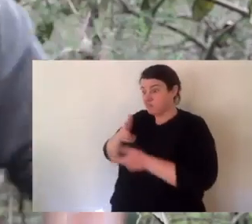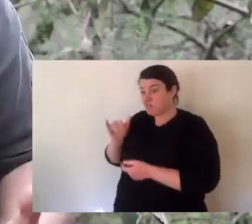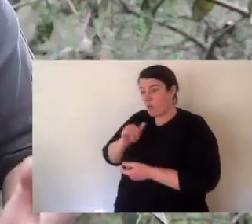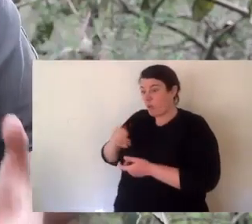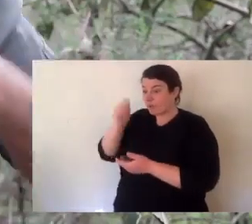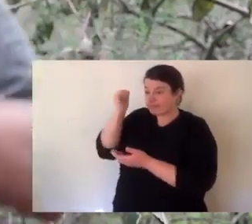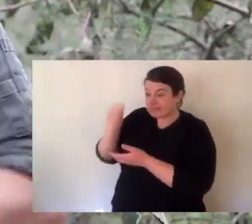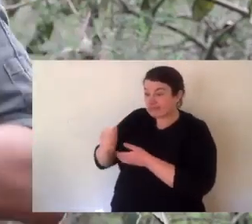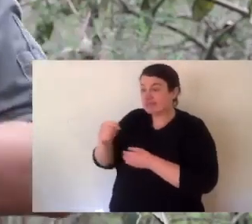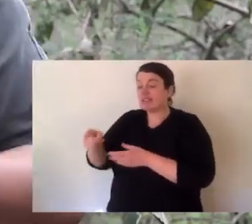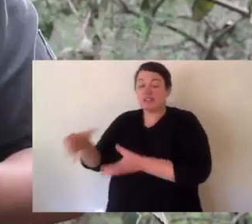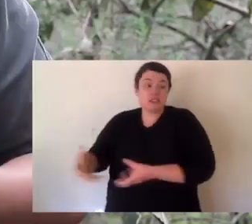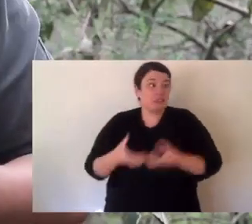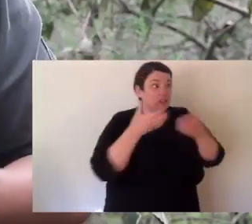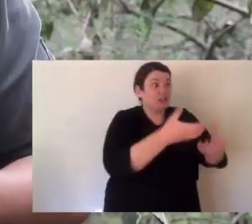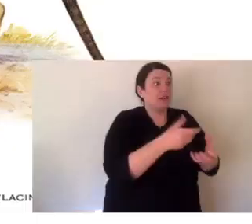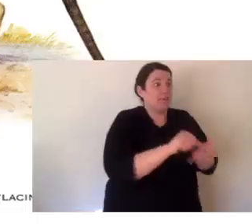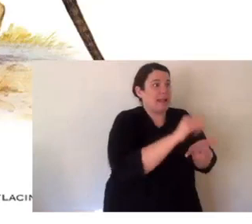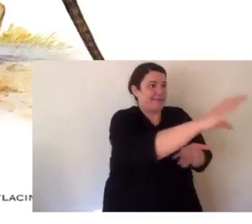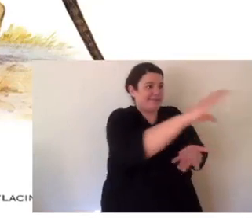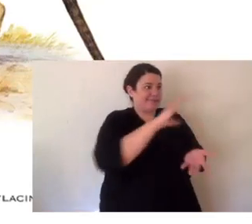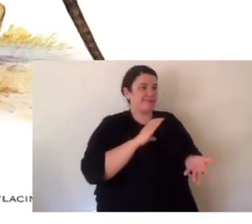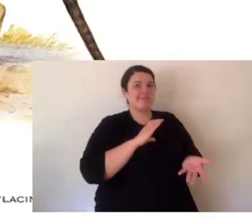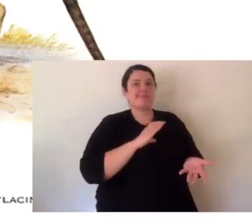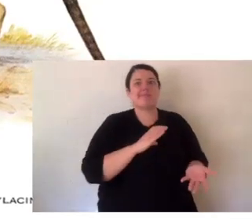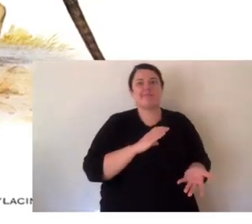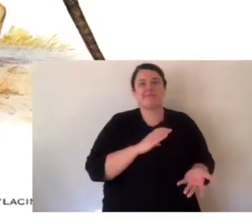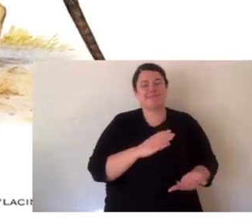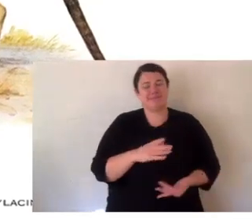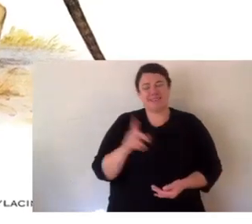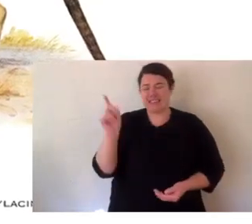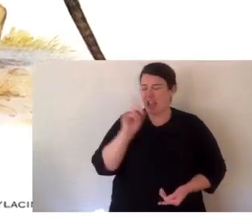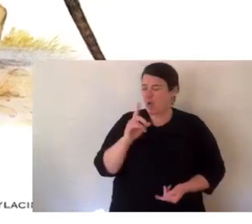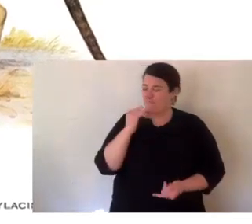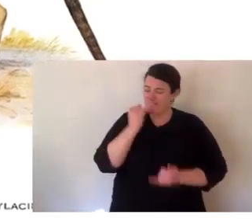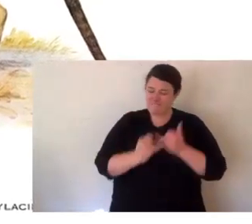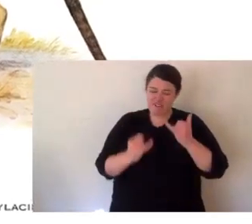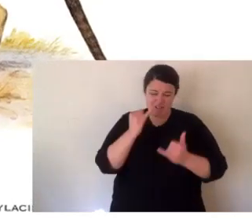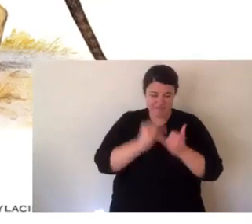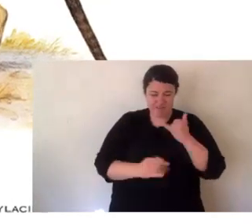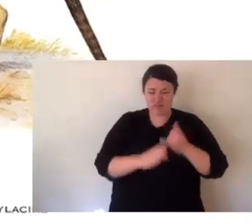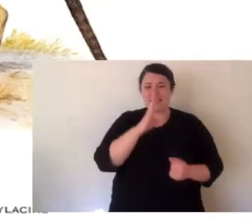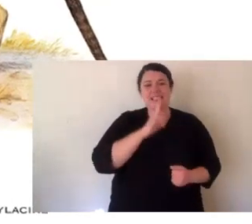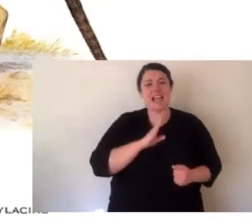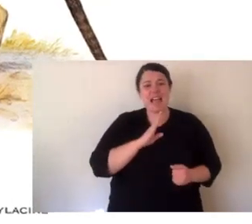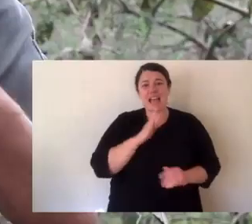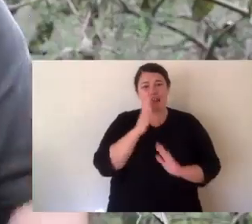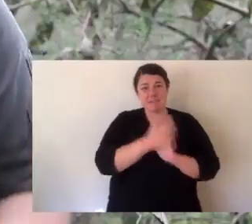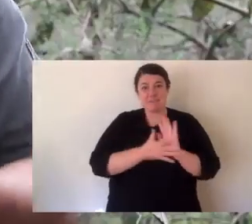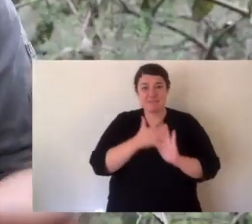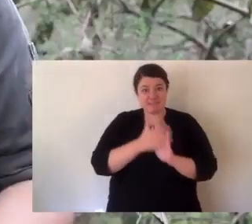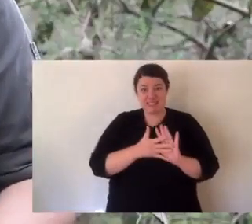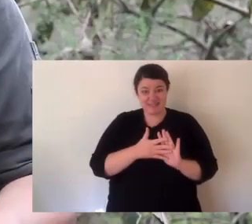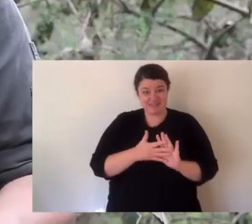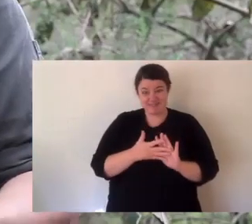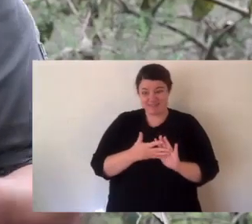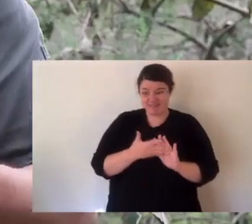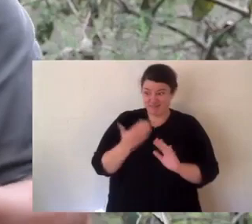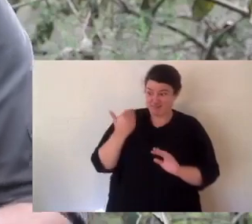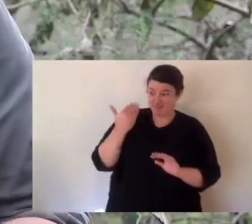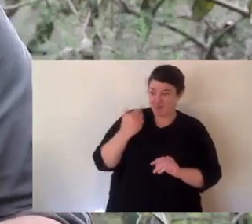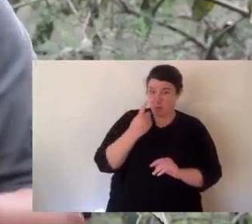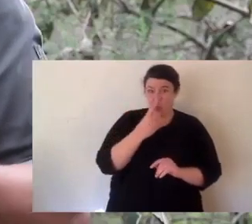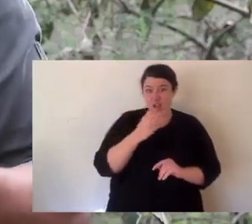reward offered for every thylacine you kill. How wrong we were, how sad that was. And now we've lost a species